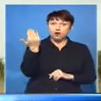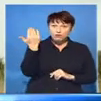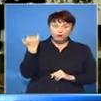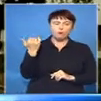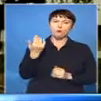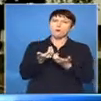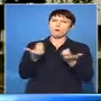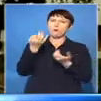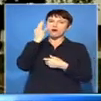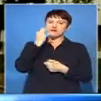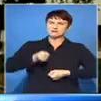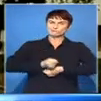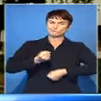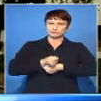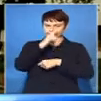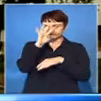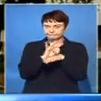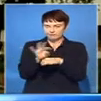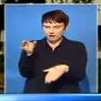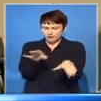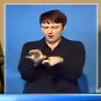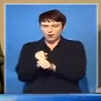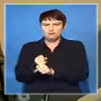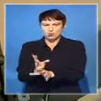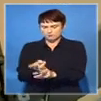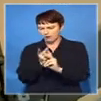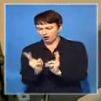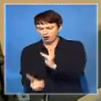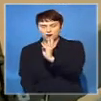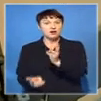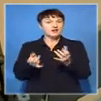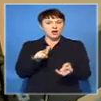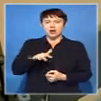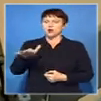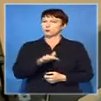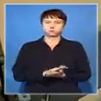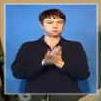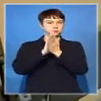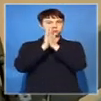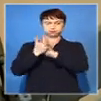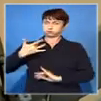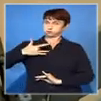biological warfare, Pelindaba is now a state of the earth research and training facility.